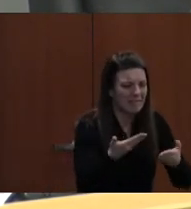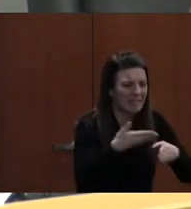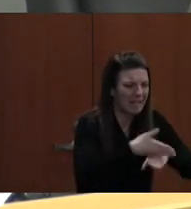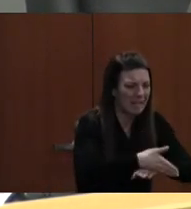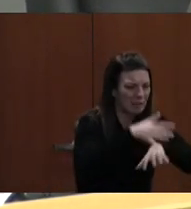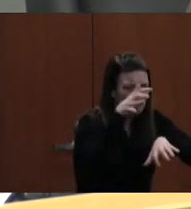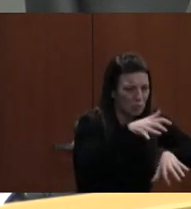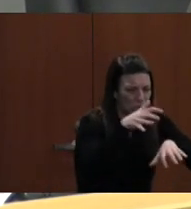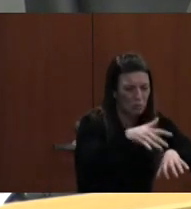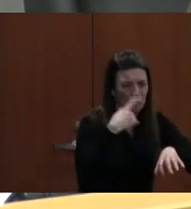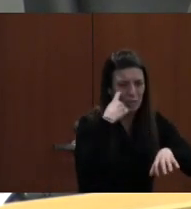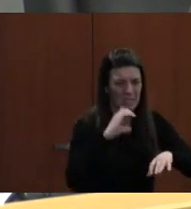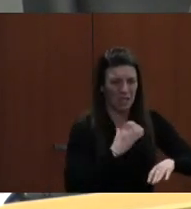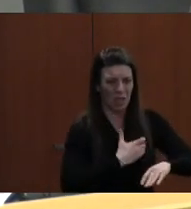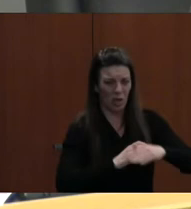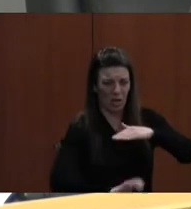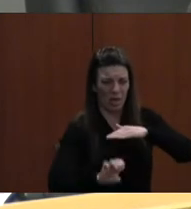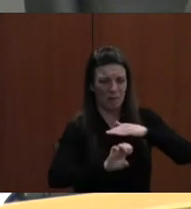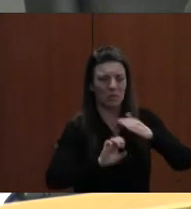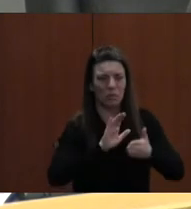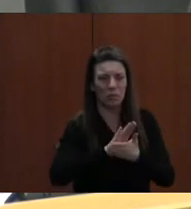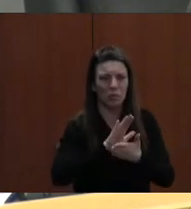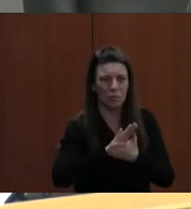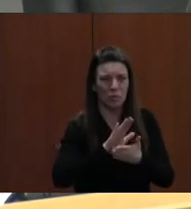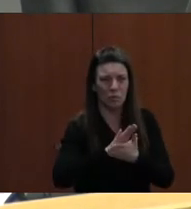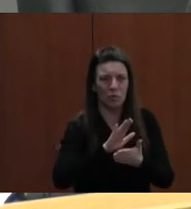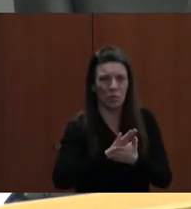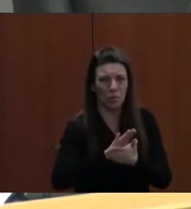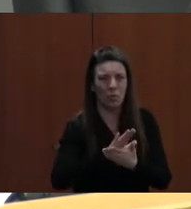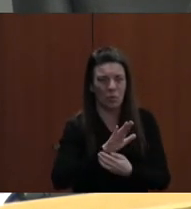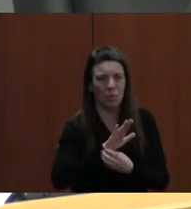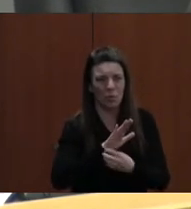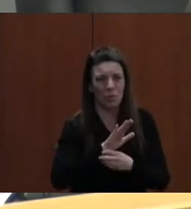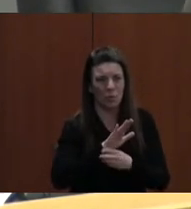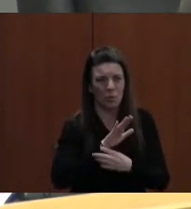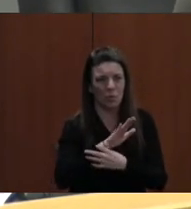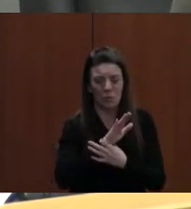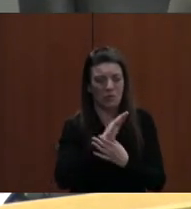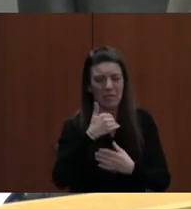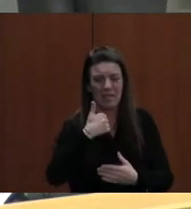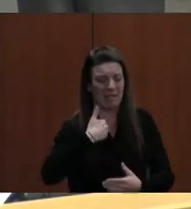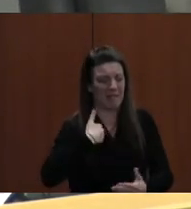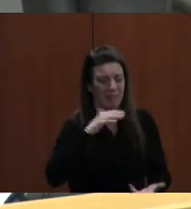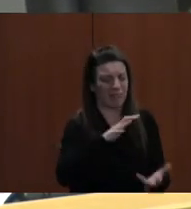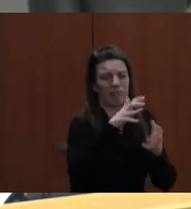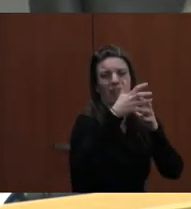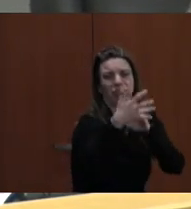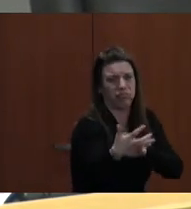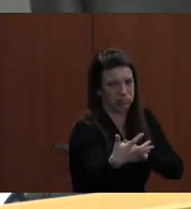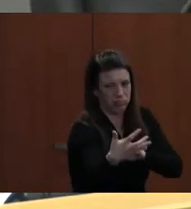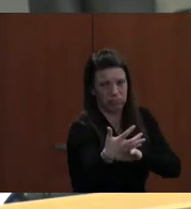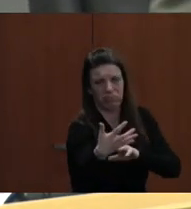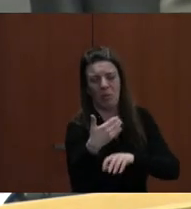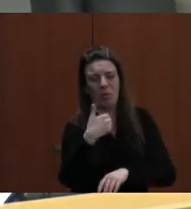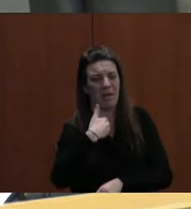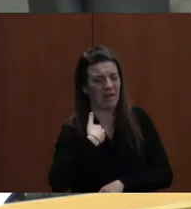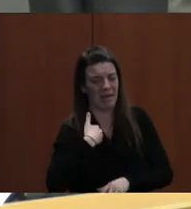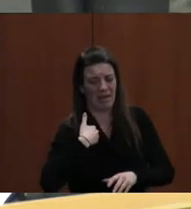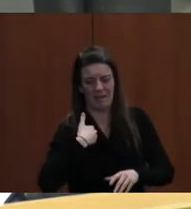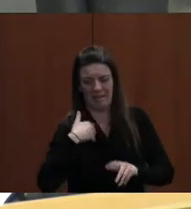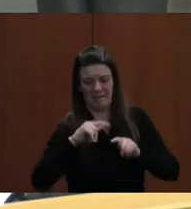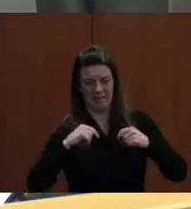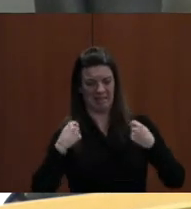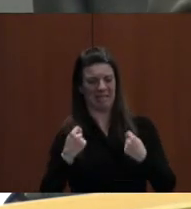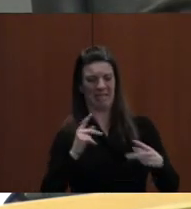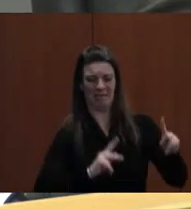of our elementary schools a pipe broke and we had the whole team out there, a whole variety of people sopping up boiler water that had seeped all